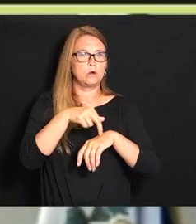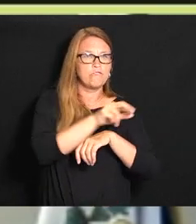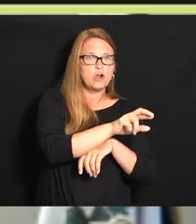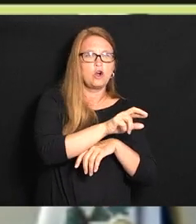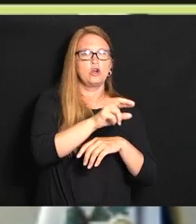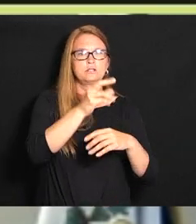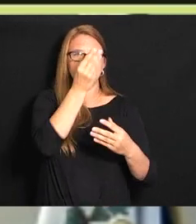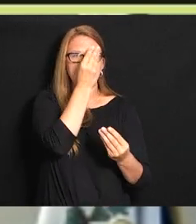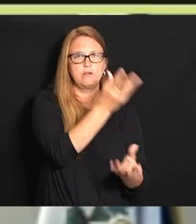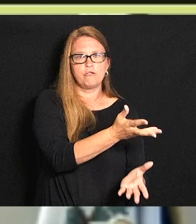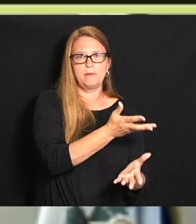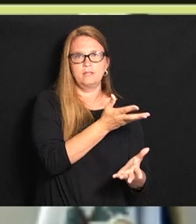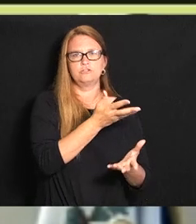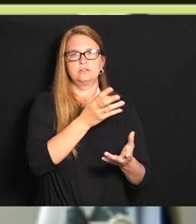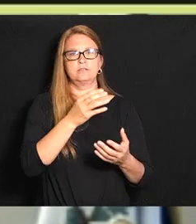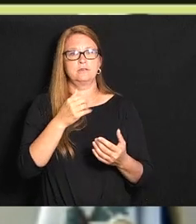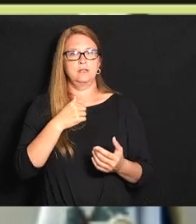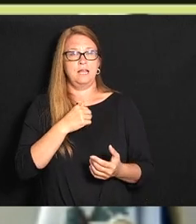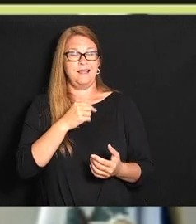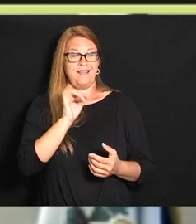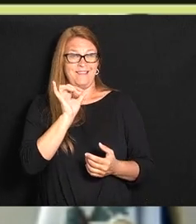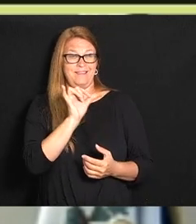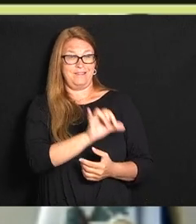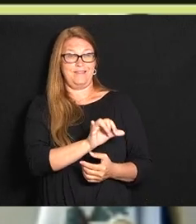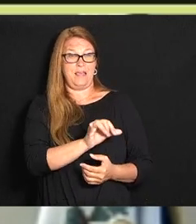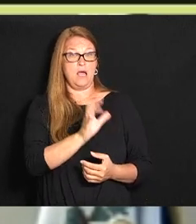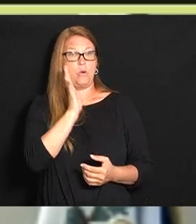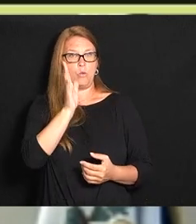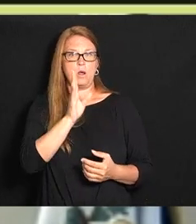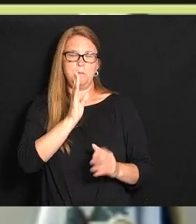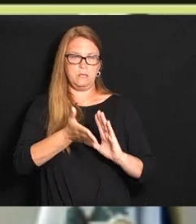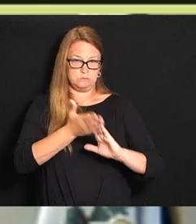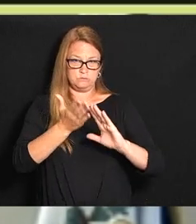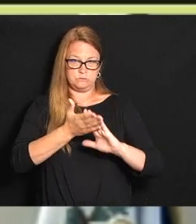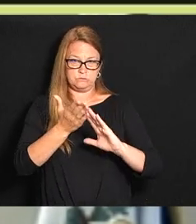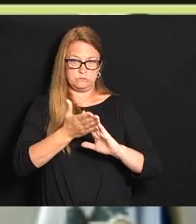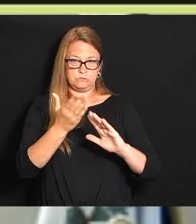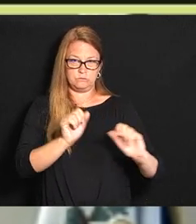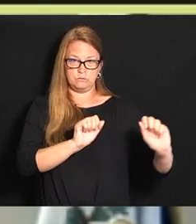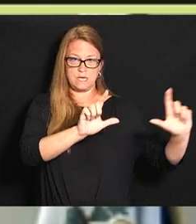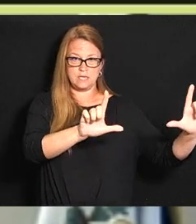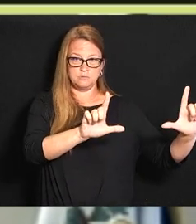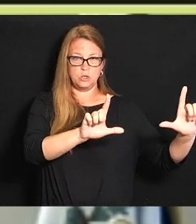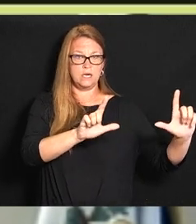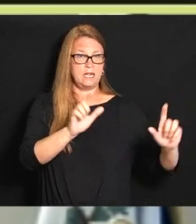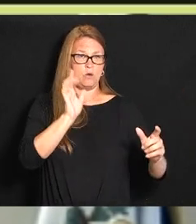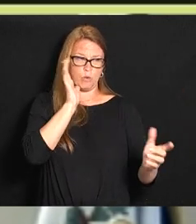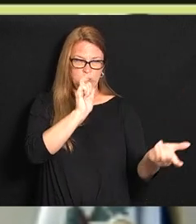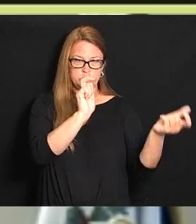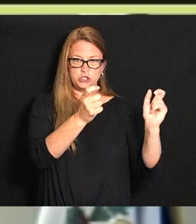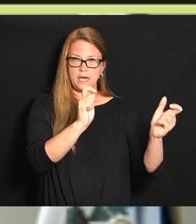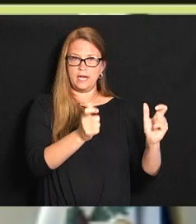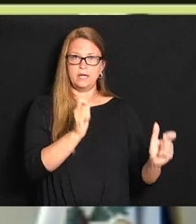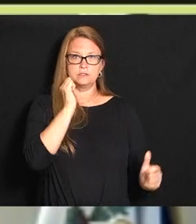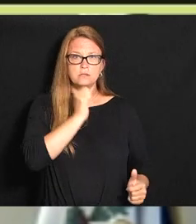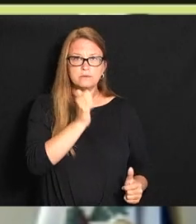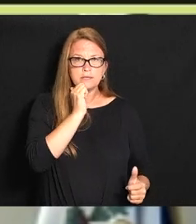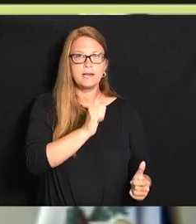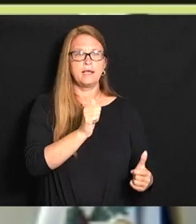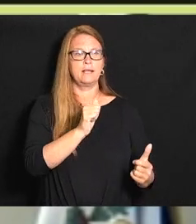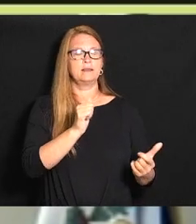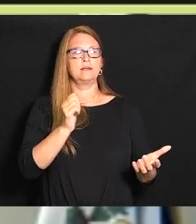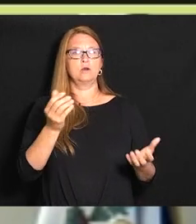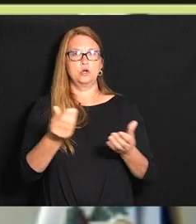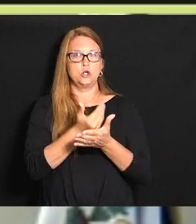as I've said before this will be a living document we will make changes periodically as we have with the COVID dashboard to